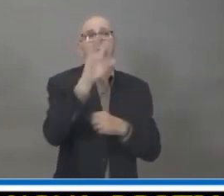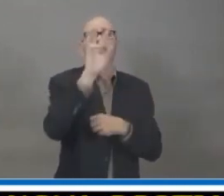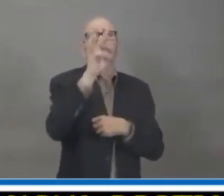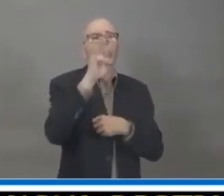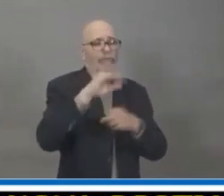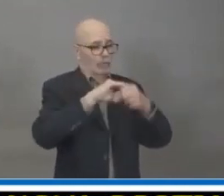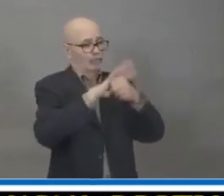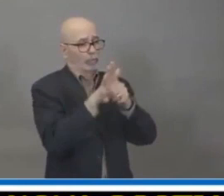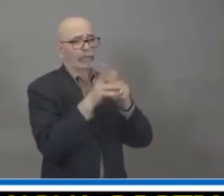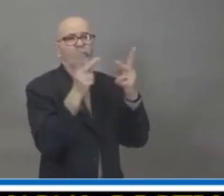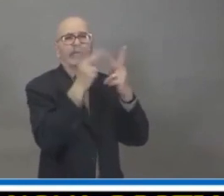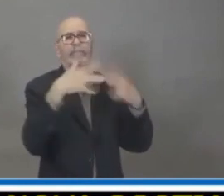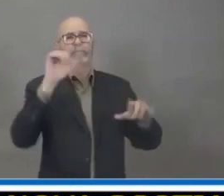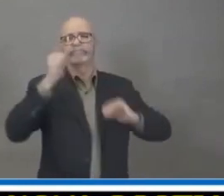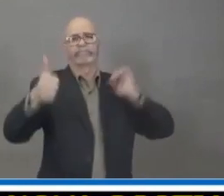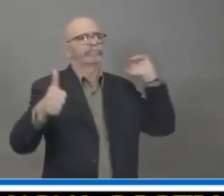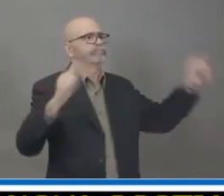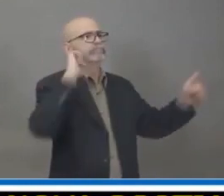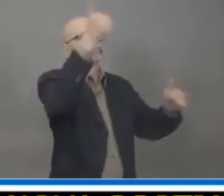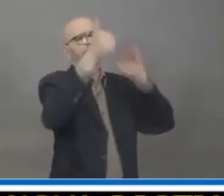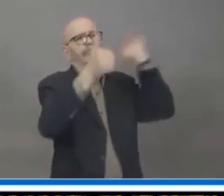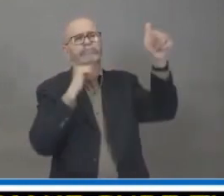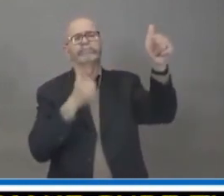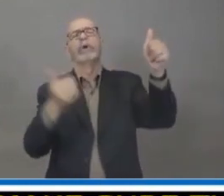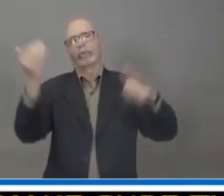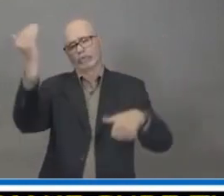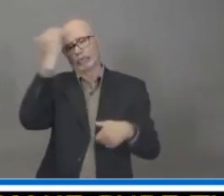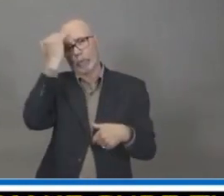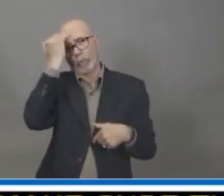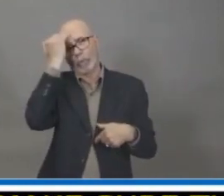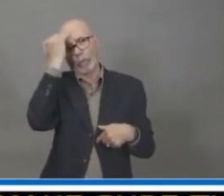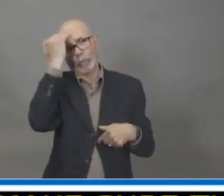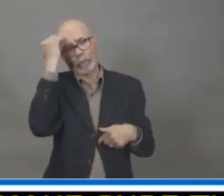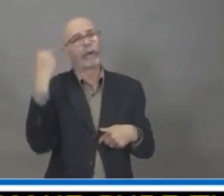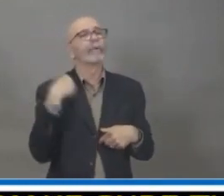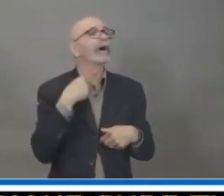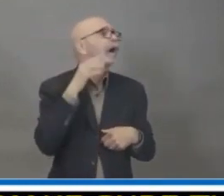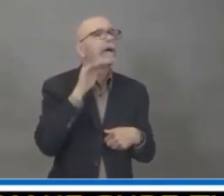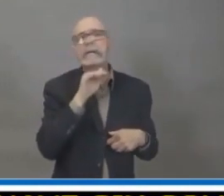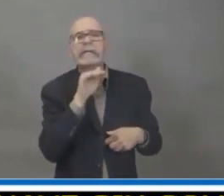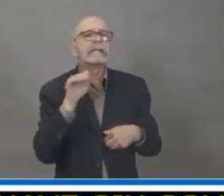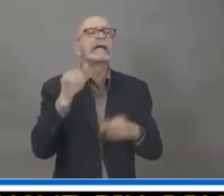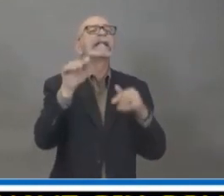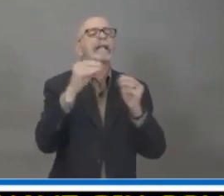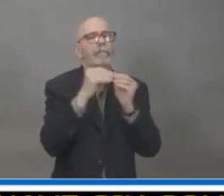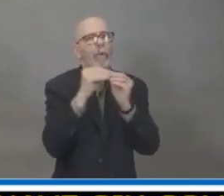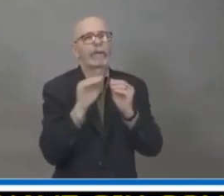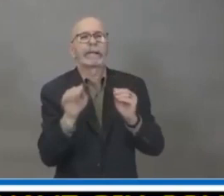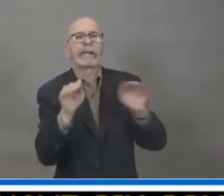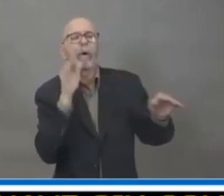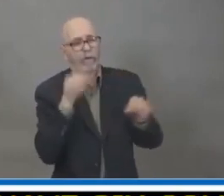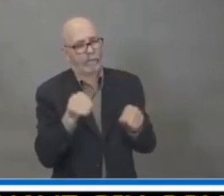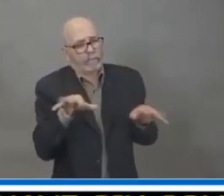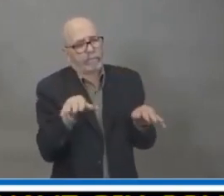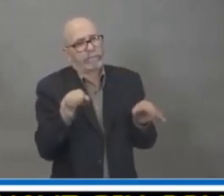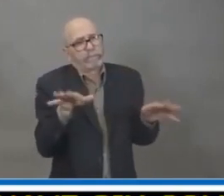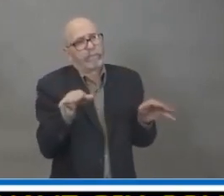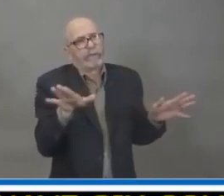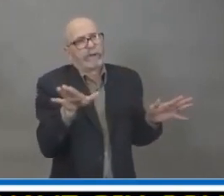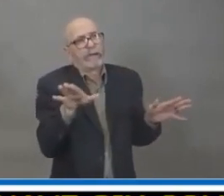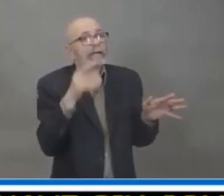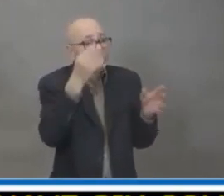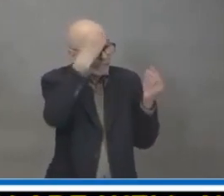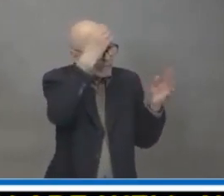So they're well aware and they're building capacity across the province of appropriate access to, first of all, COVID